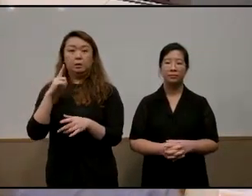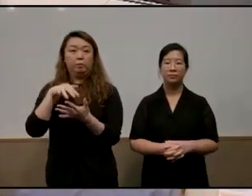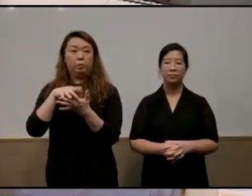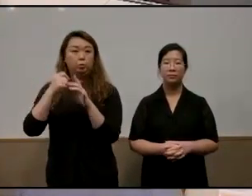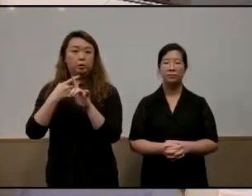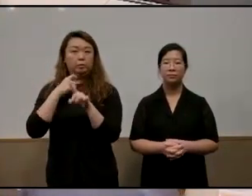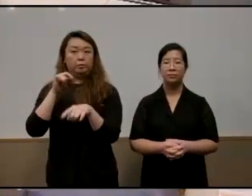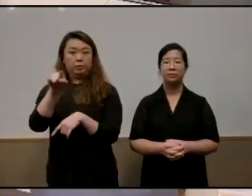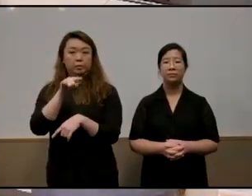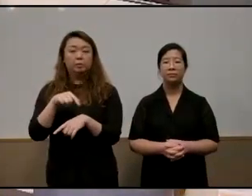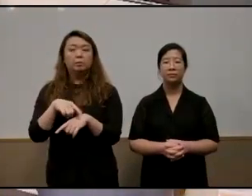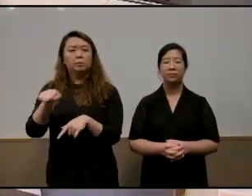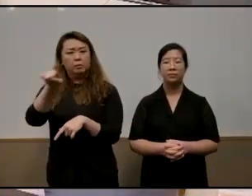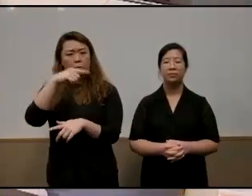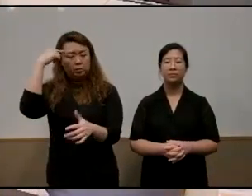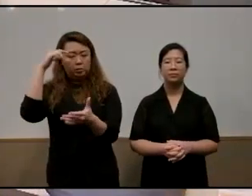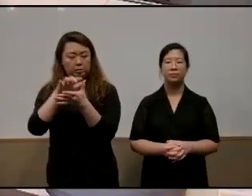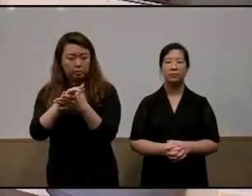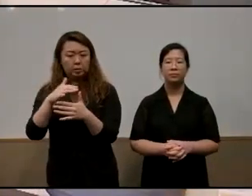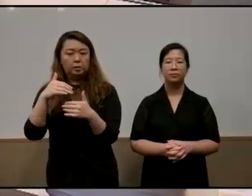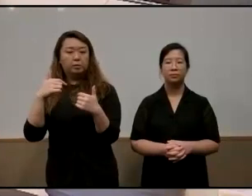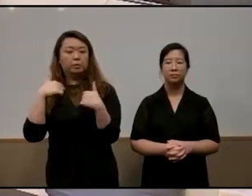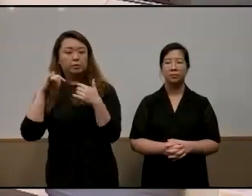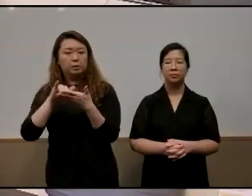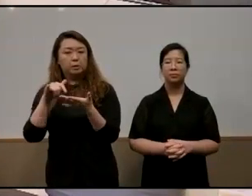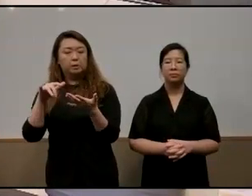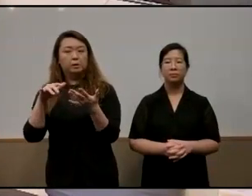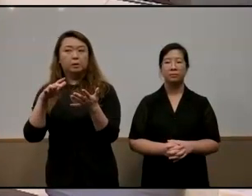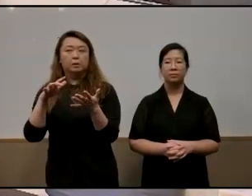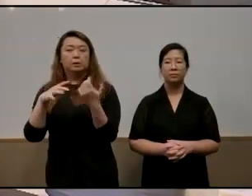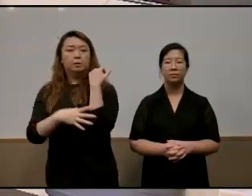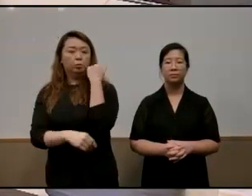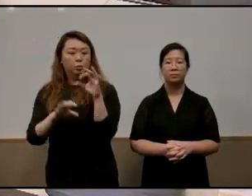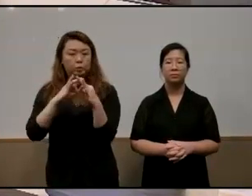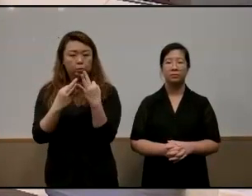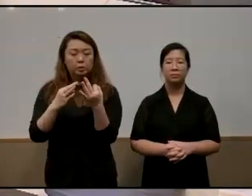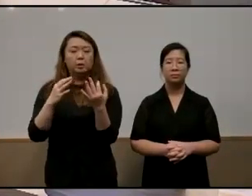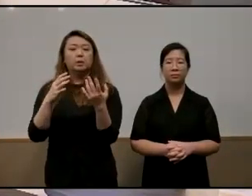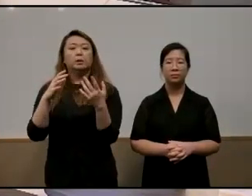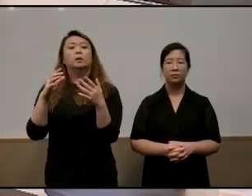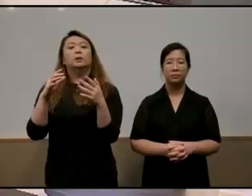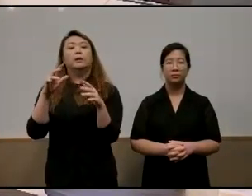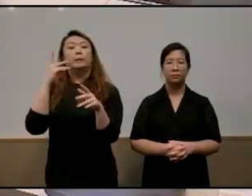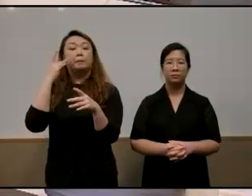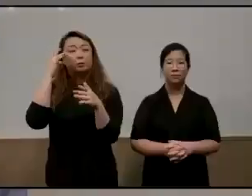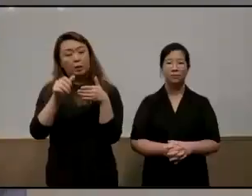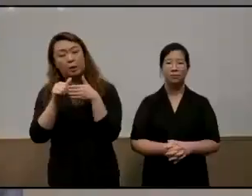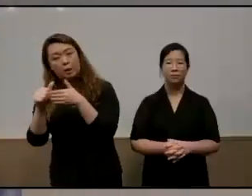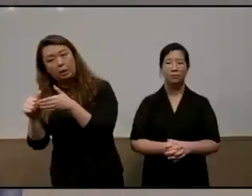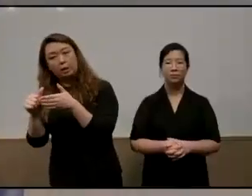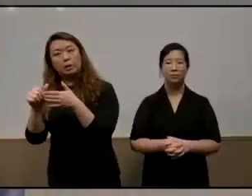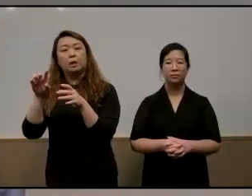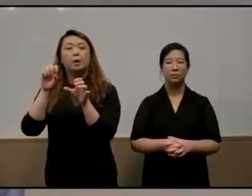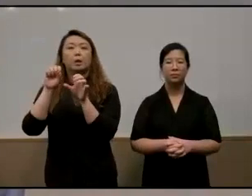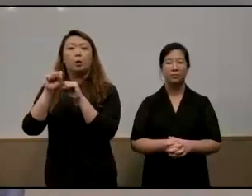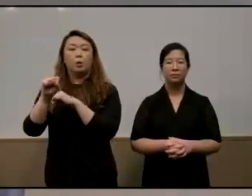question do you believe that the disadvantage are the inherent lack of institutionalized capital thereby shaping stereotypes